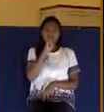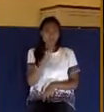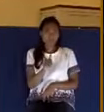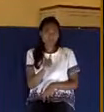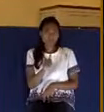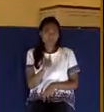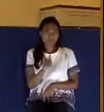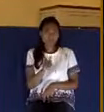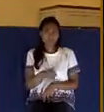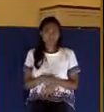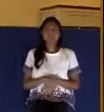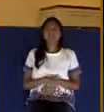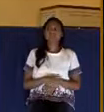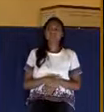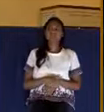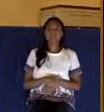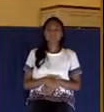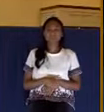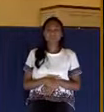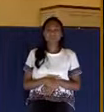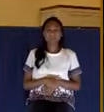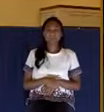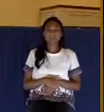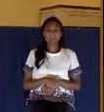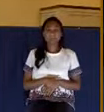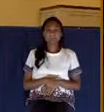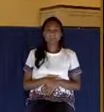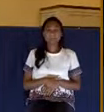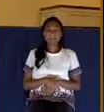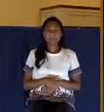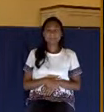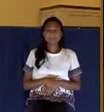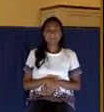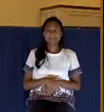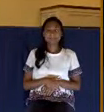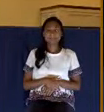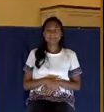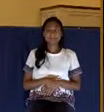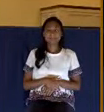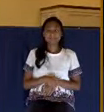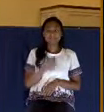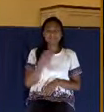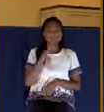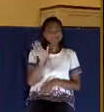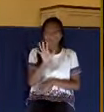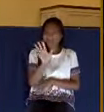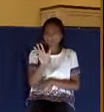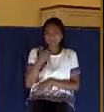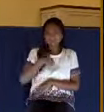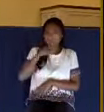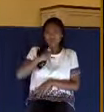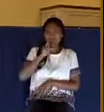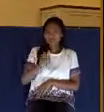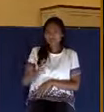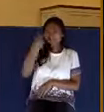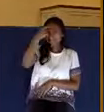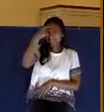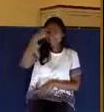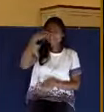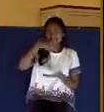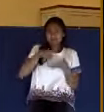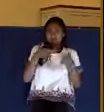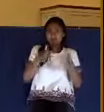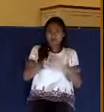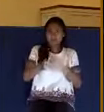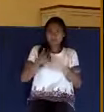That's what he's talking about. It's a present tense. We don't think this way. This is not the way believers conduct